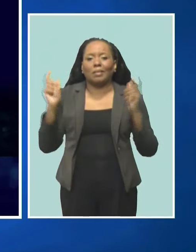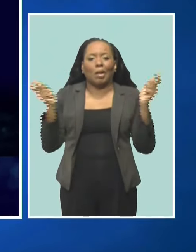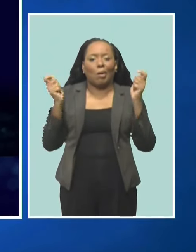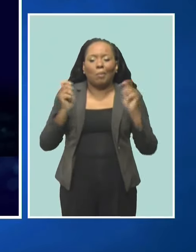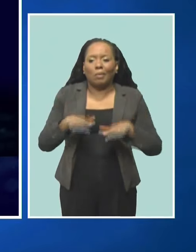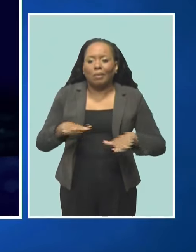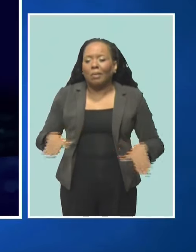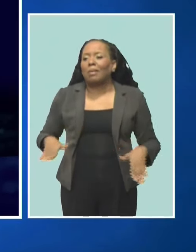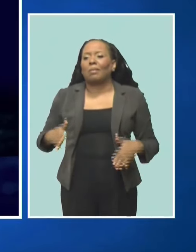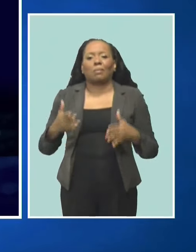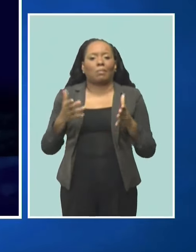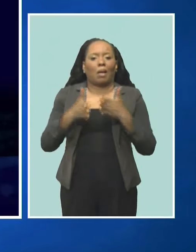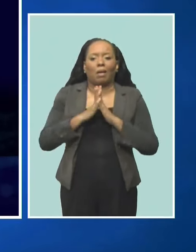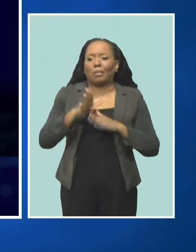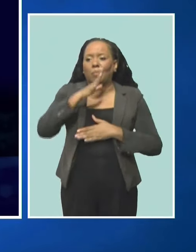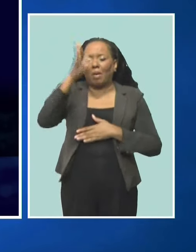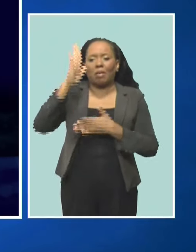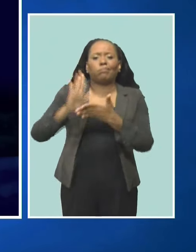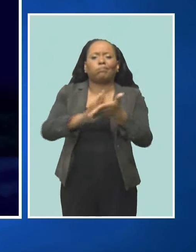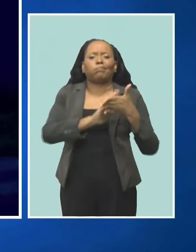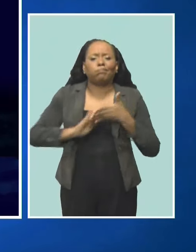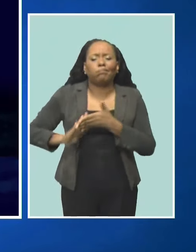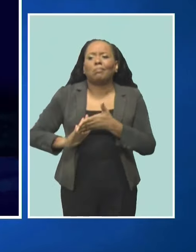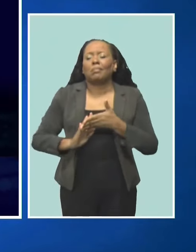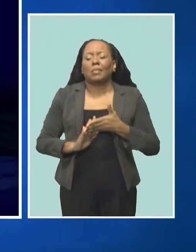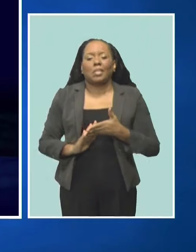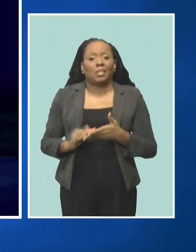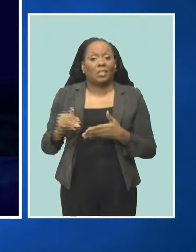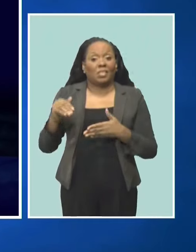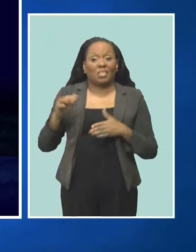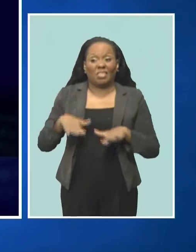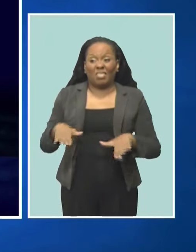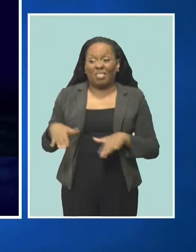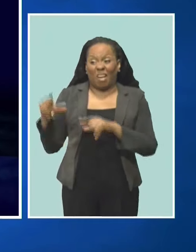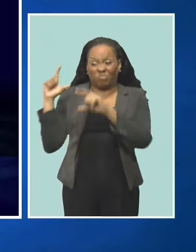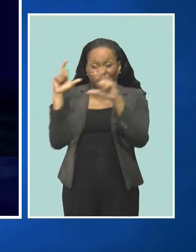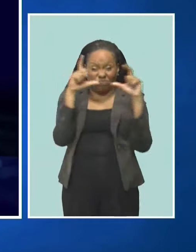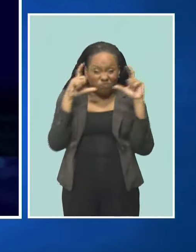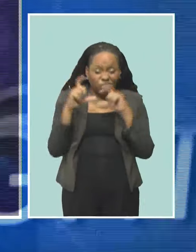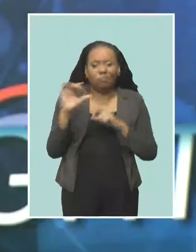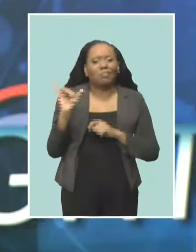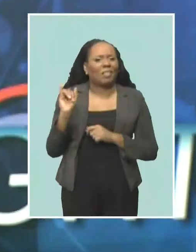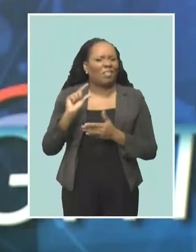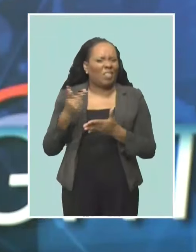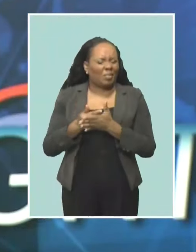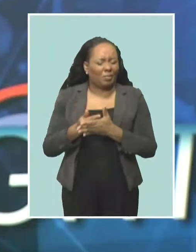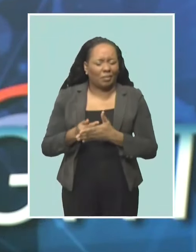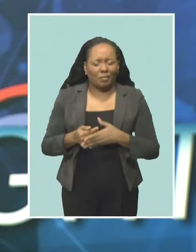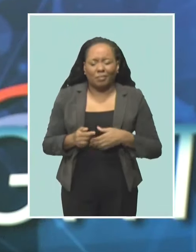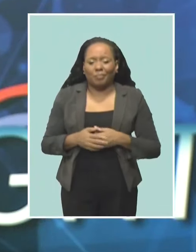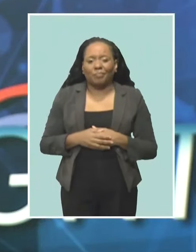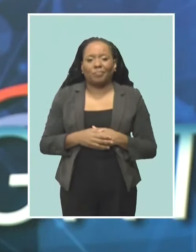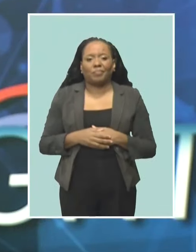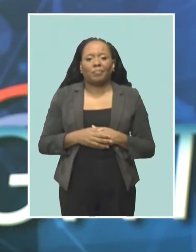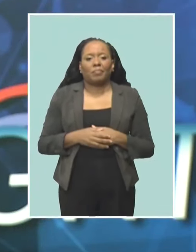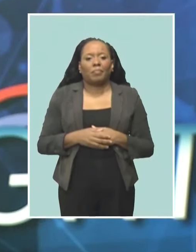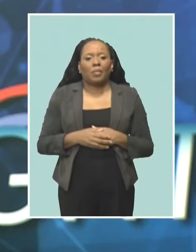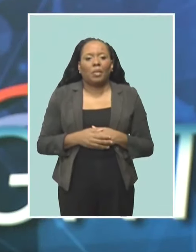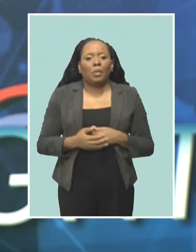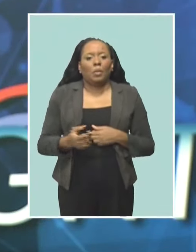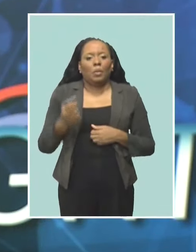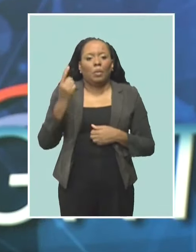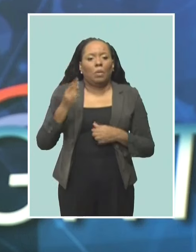parents to applaud for their children. The children are happy to take pictures because they see it as a graduation. Cancer survivor